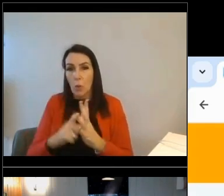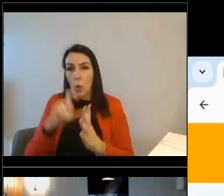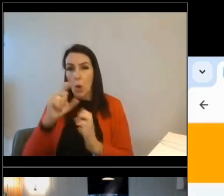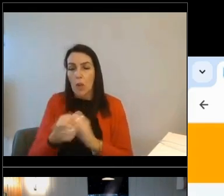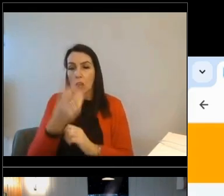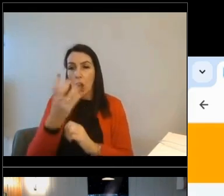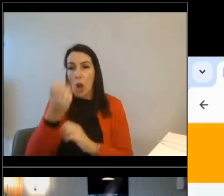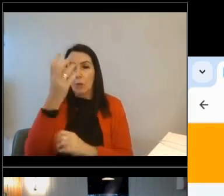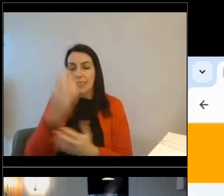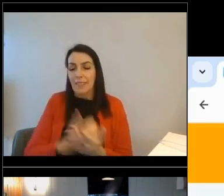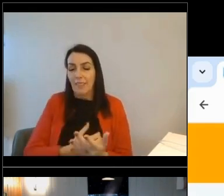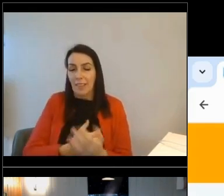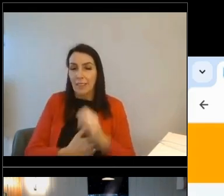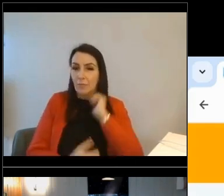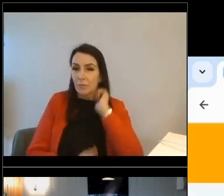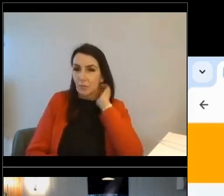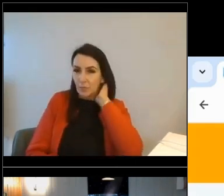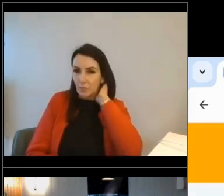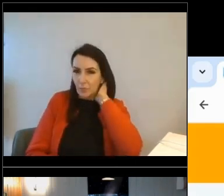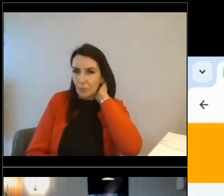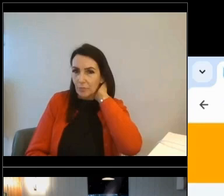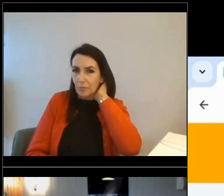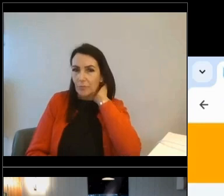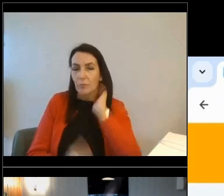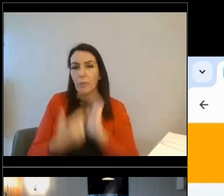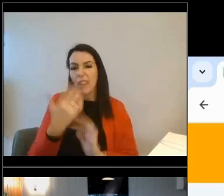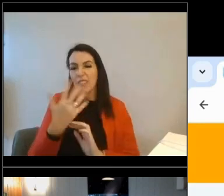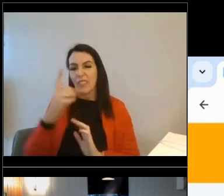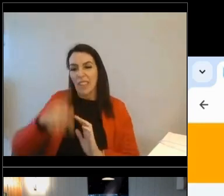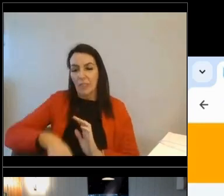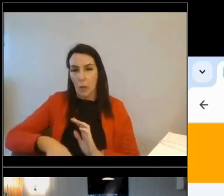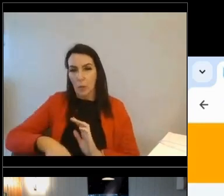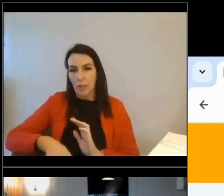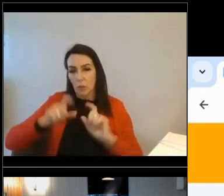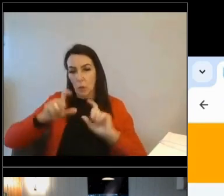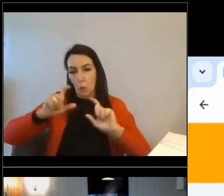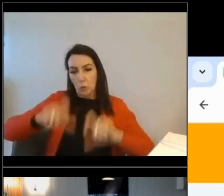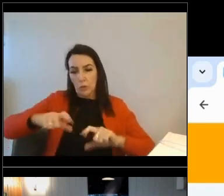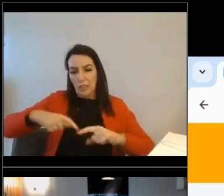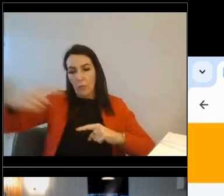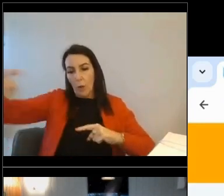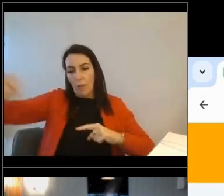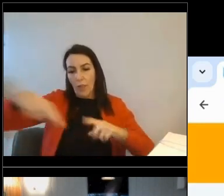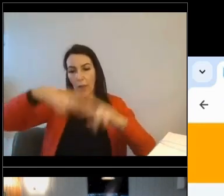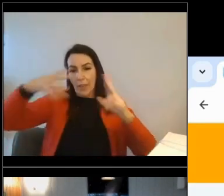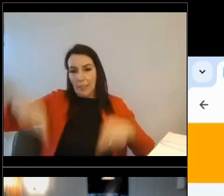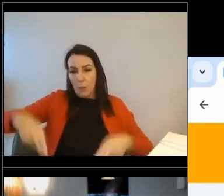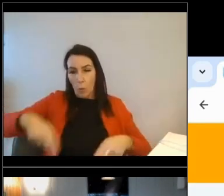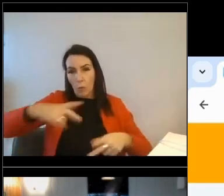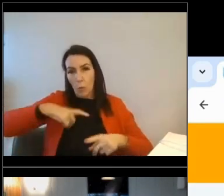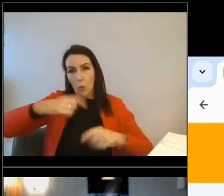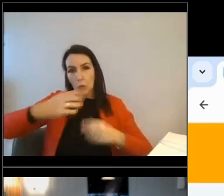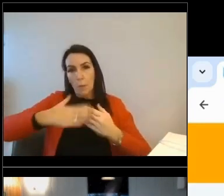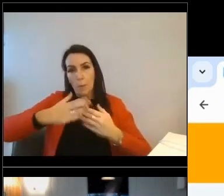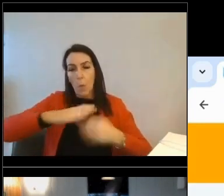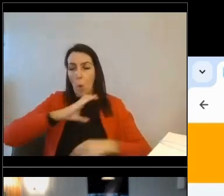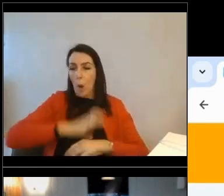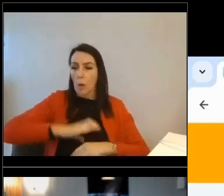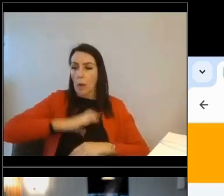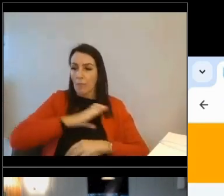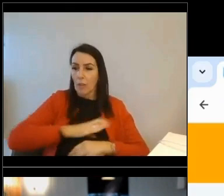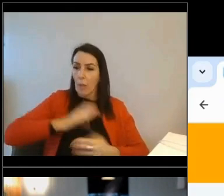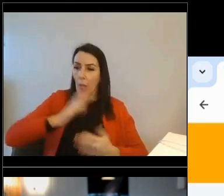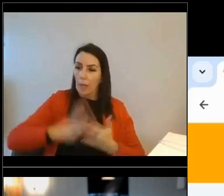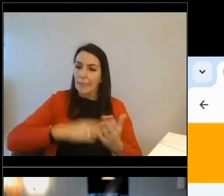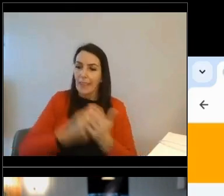we're going to play this scenario here that you've got 15K, you're in your forever home, and you just want to make your home more comfortable, save as much money as you